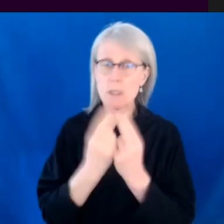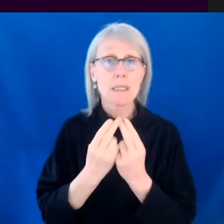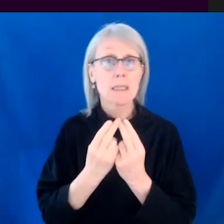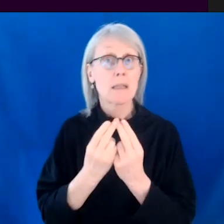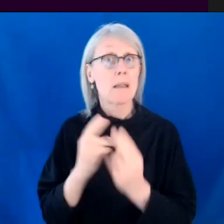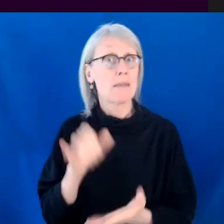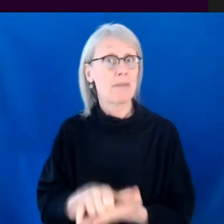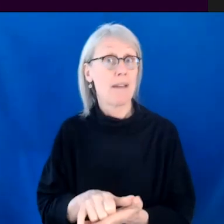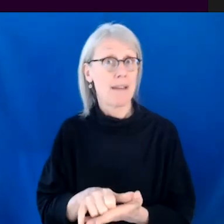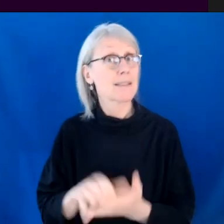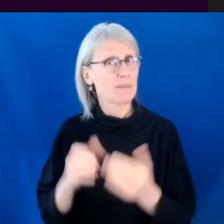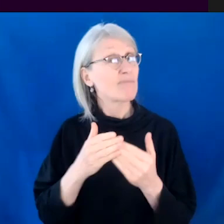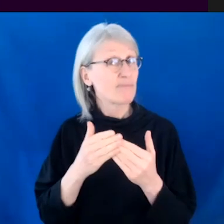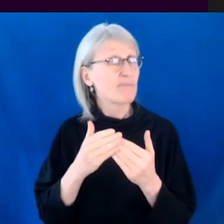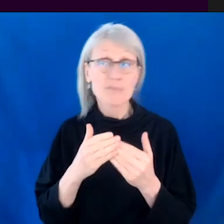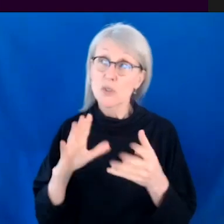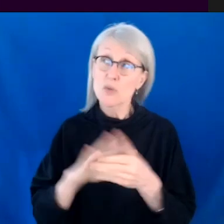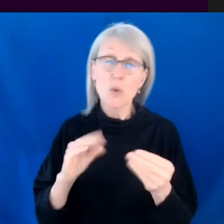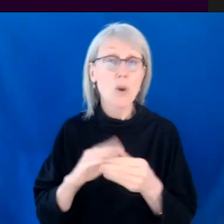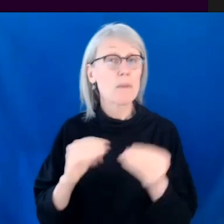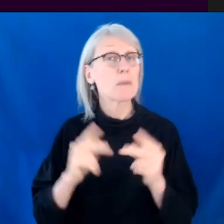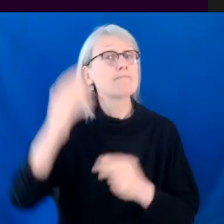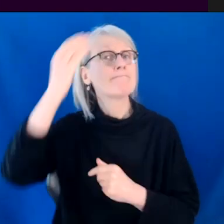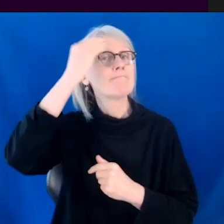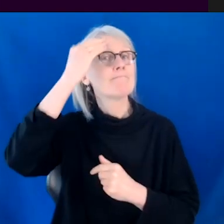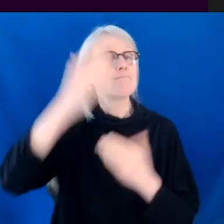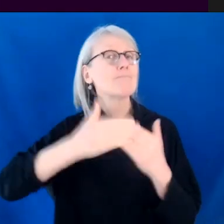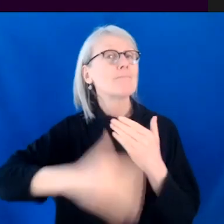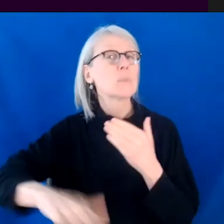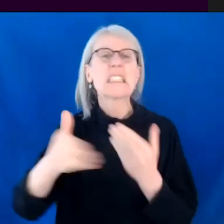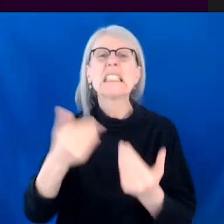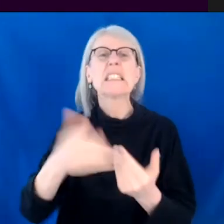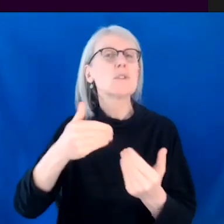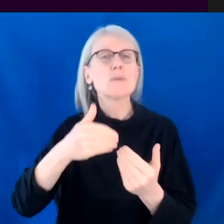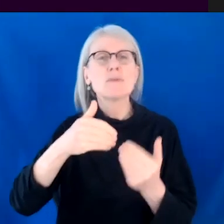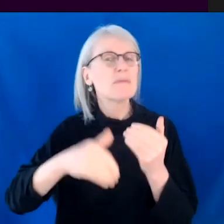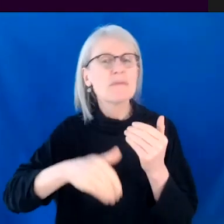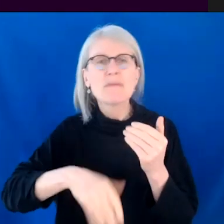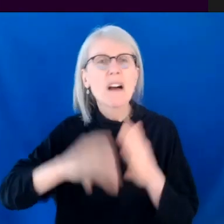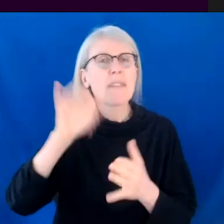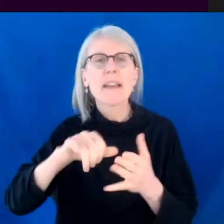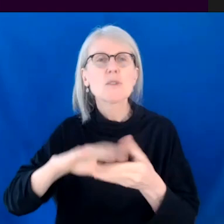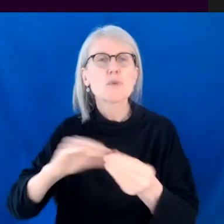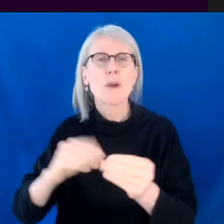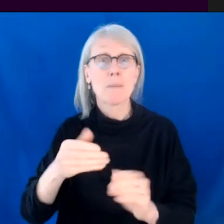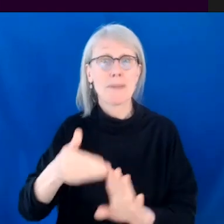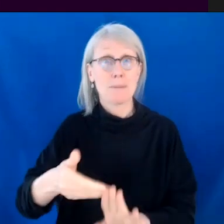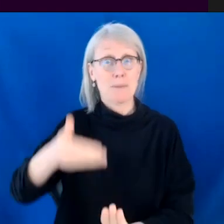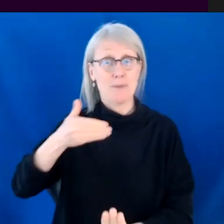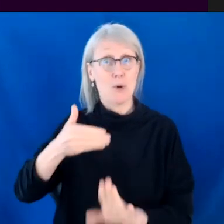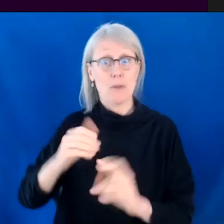was the story that people kind of knew or was the story that was easy to find. And the other stuff was kind of leading up to that.